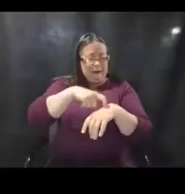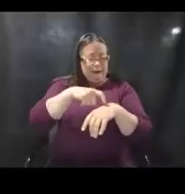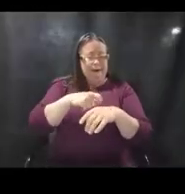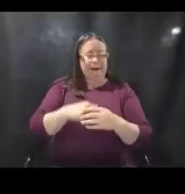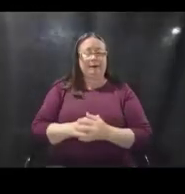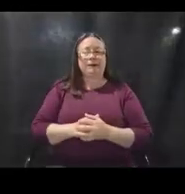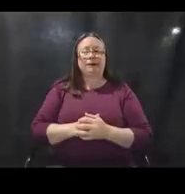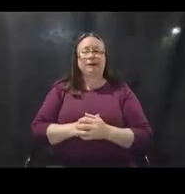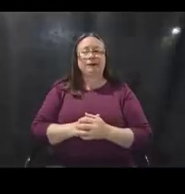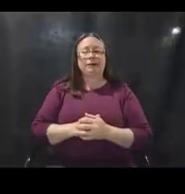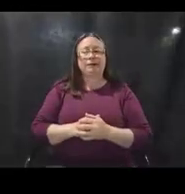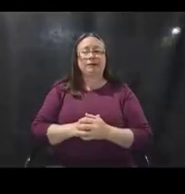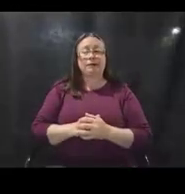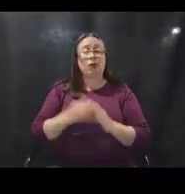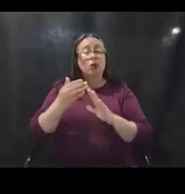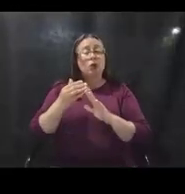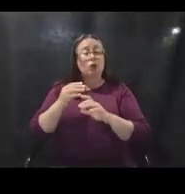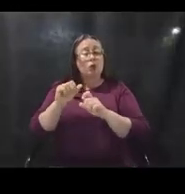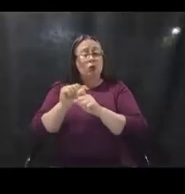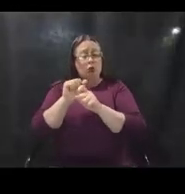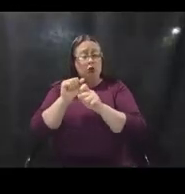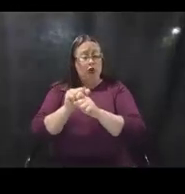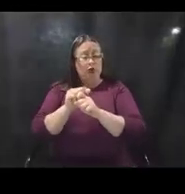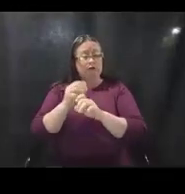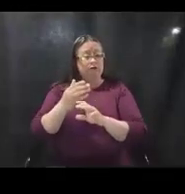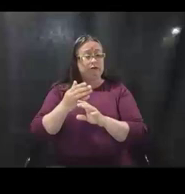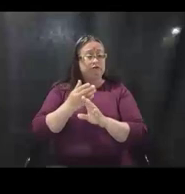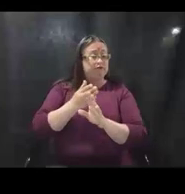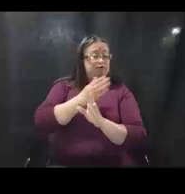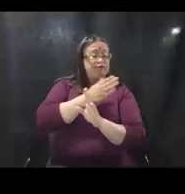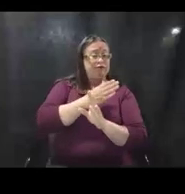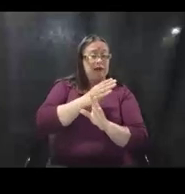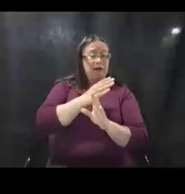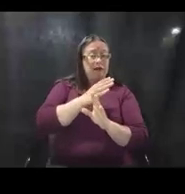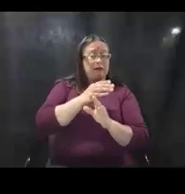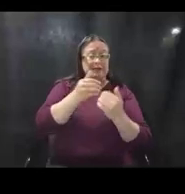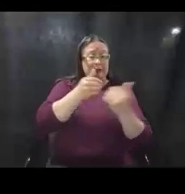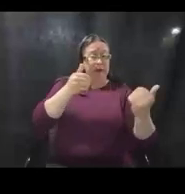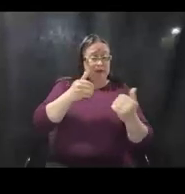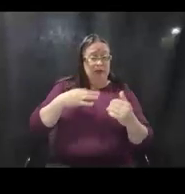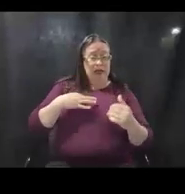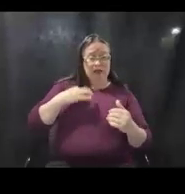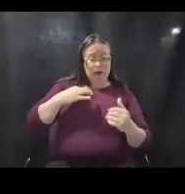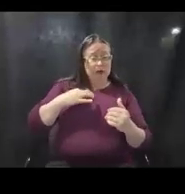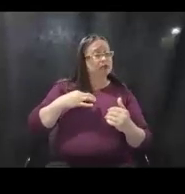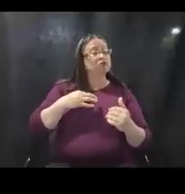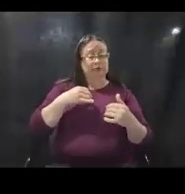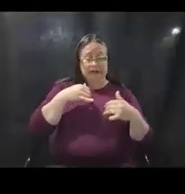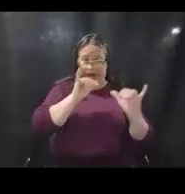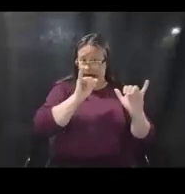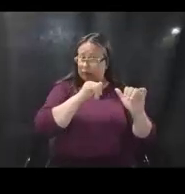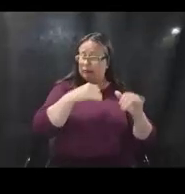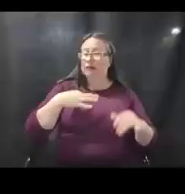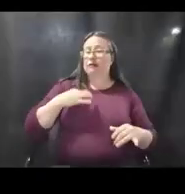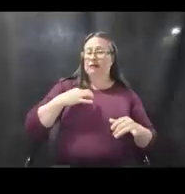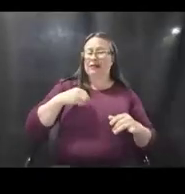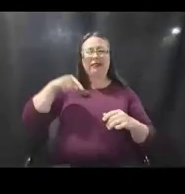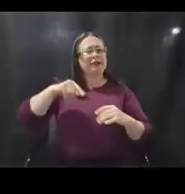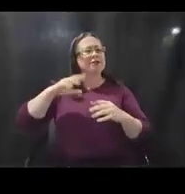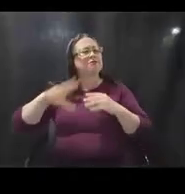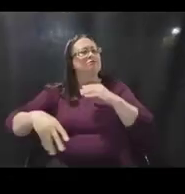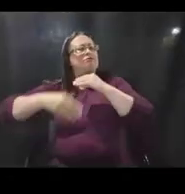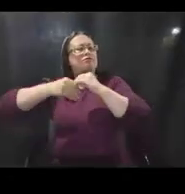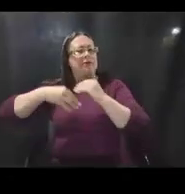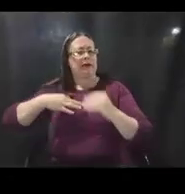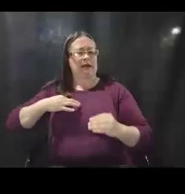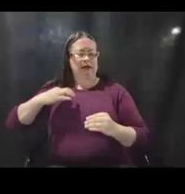as I said earlier, work that was otherwise eligible remains eligible. So we're just kind of adding to the suite of options or the suite